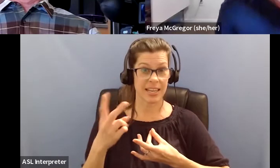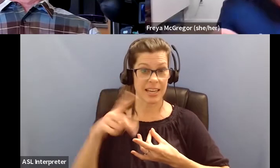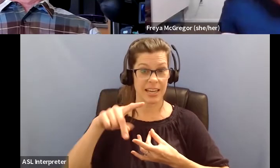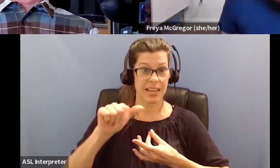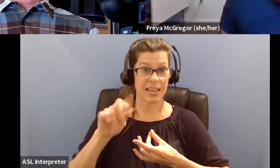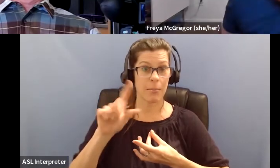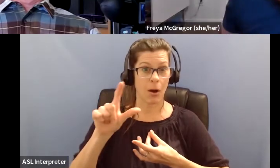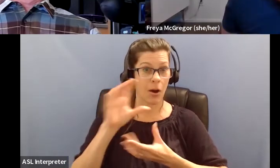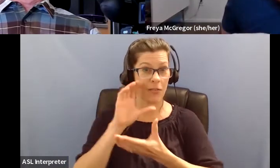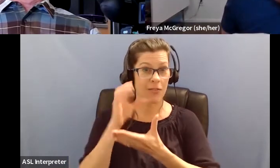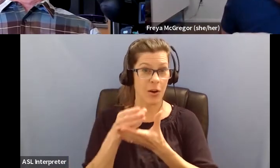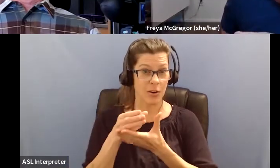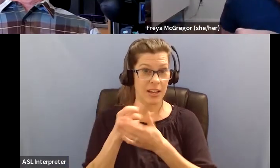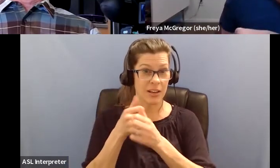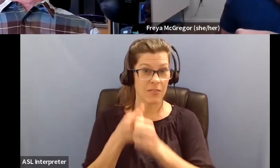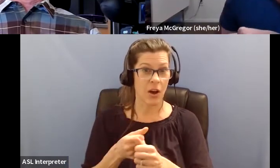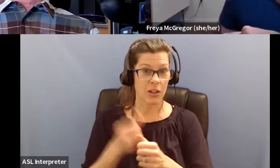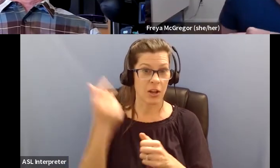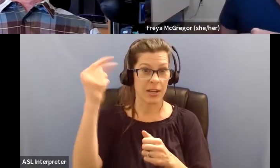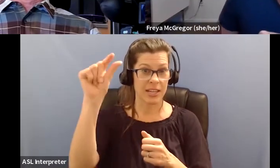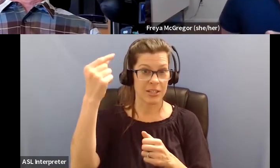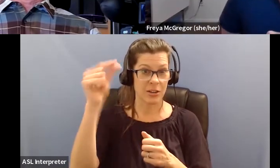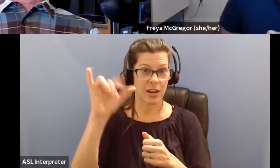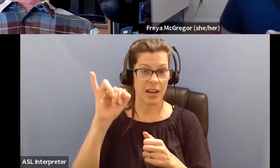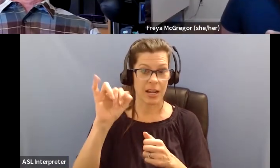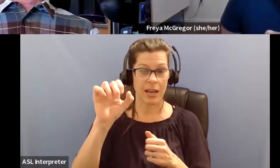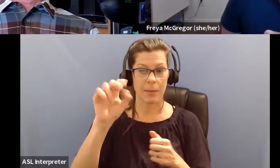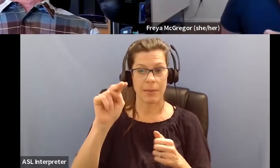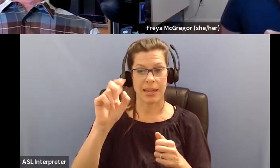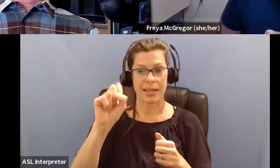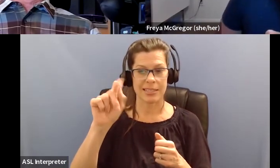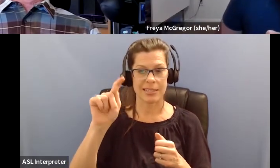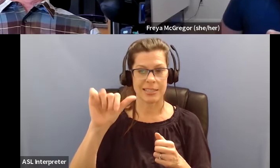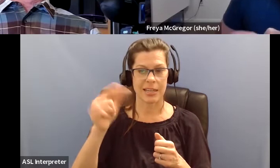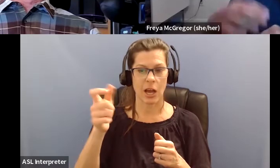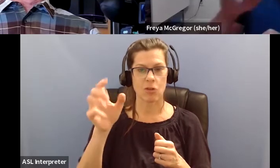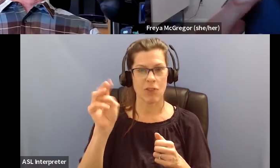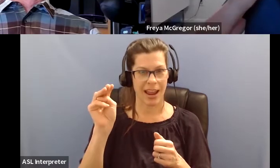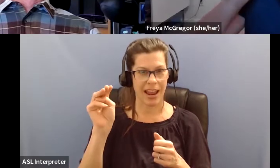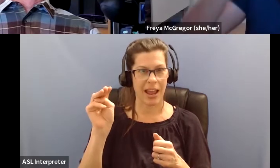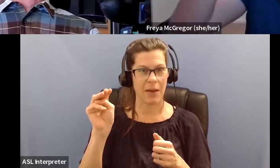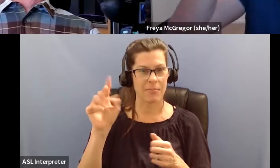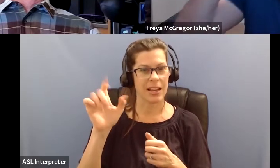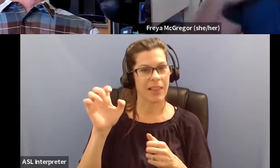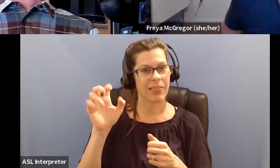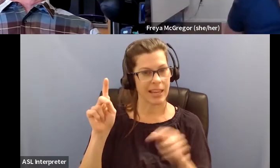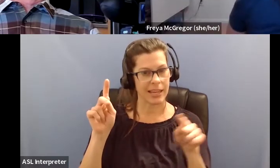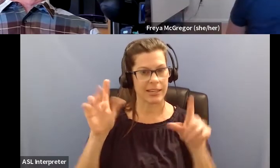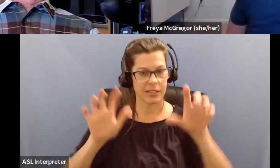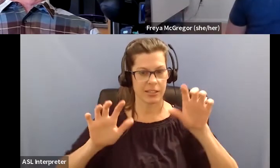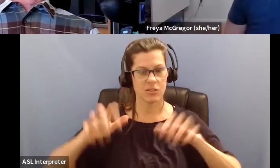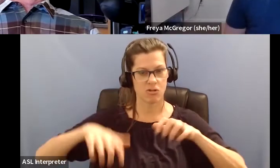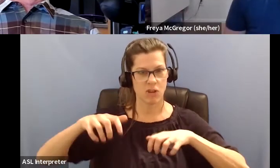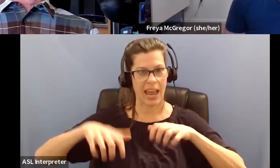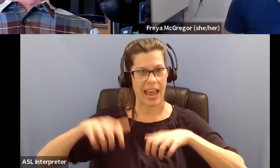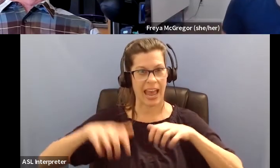you can follow him on Instagram at fshdbirda. The link is in the chat. Some of his gorgeous photos, it's really fun to be virtually